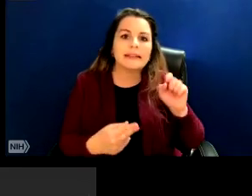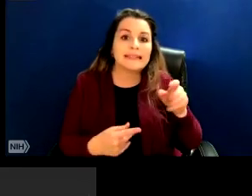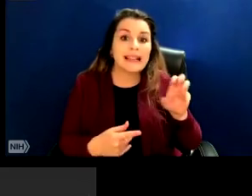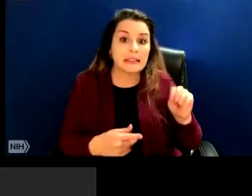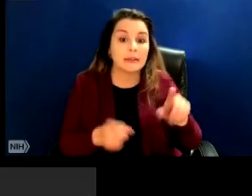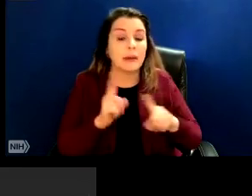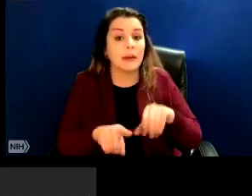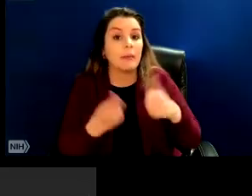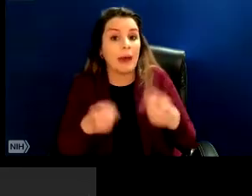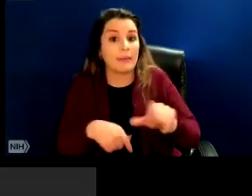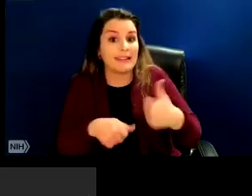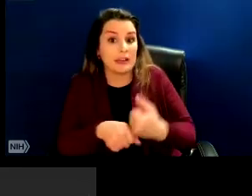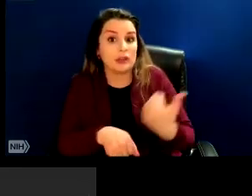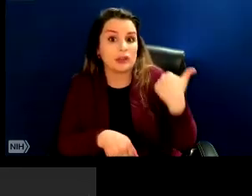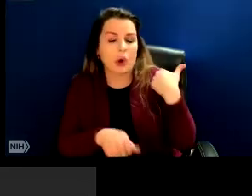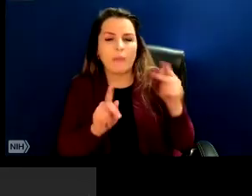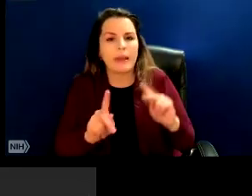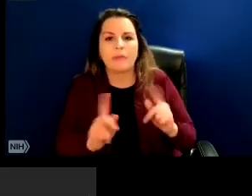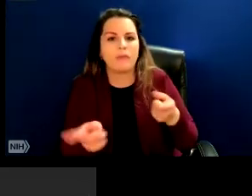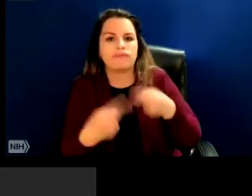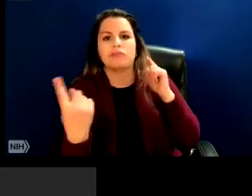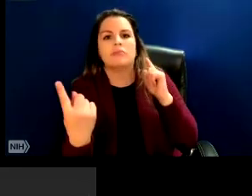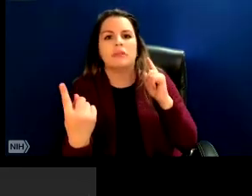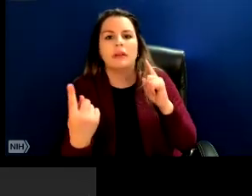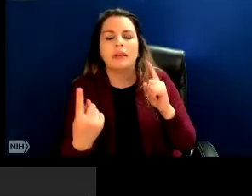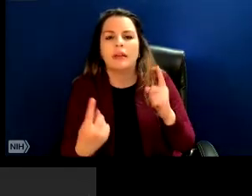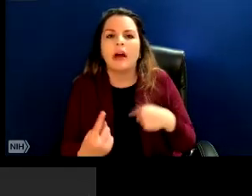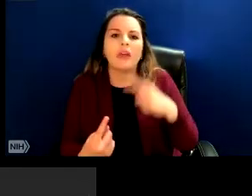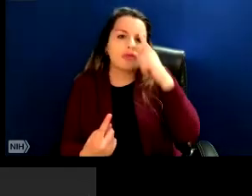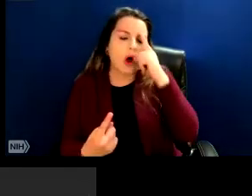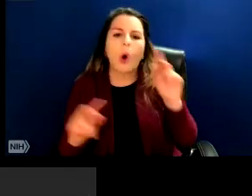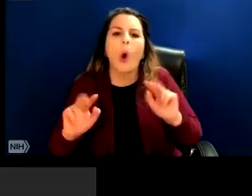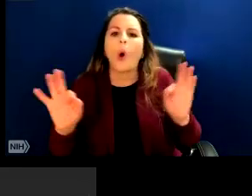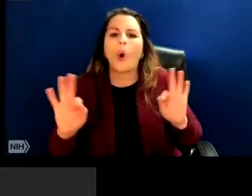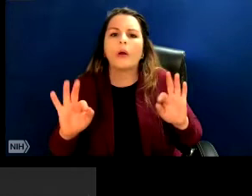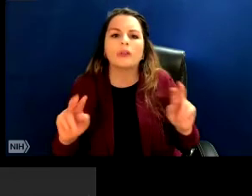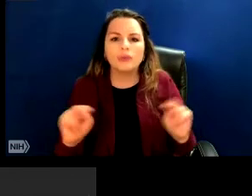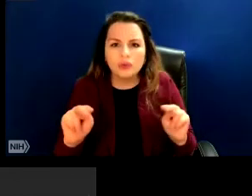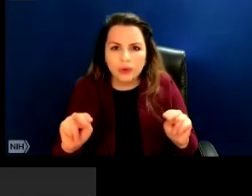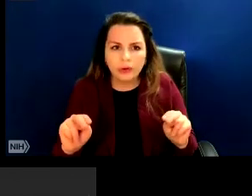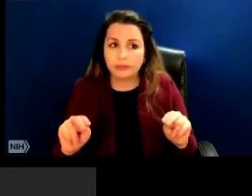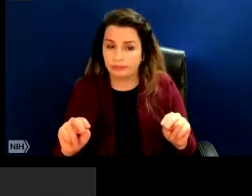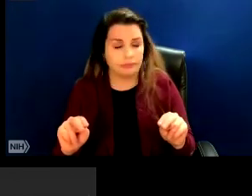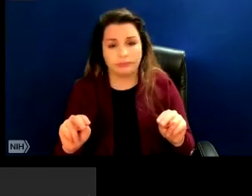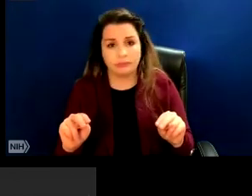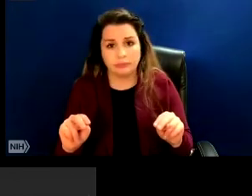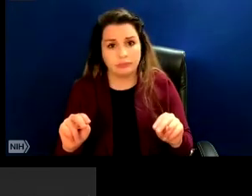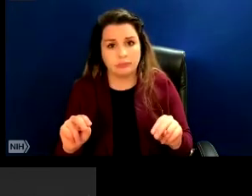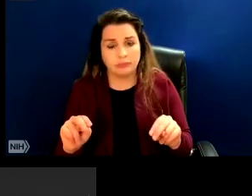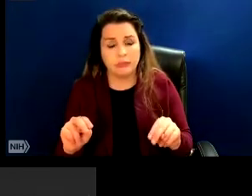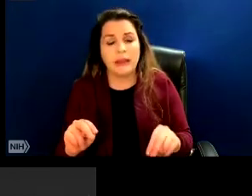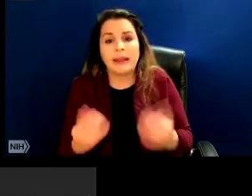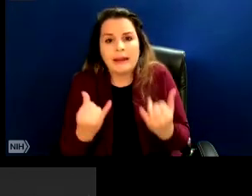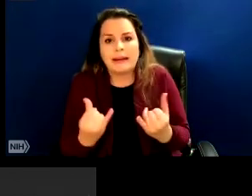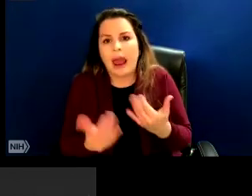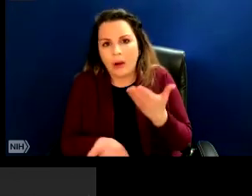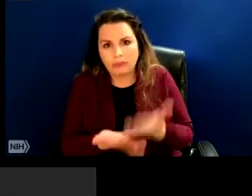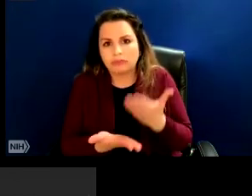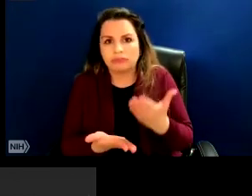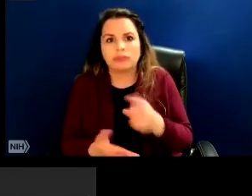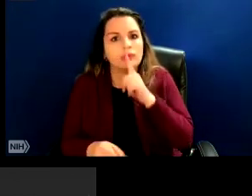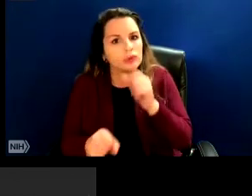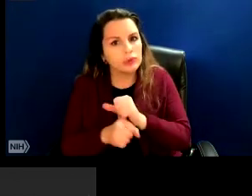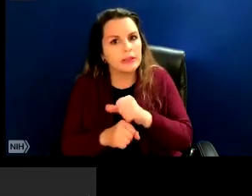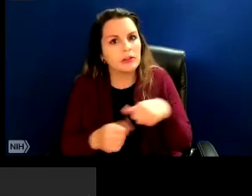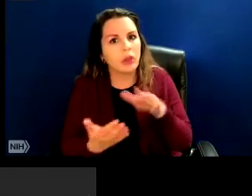not arguing that. And so we've done a lot of work and a lot of people have joined into this conversation, and we now have kind of an emergent